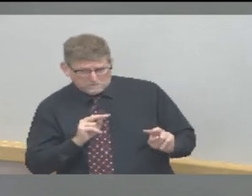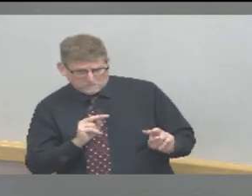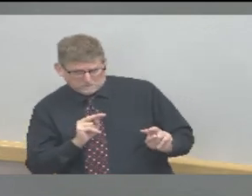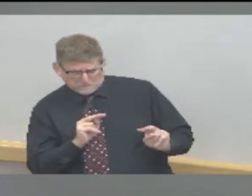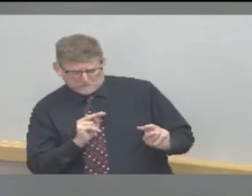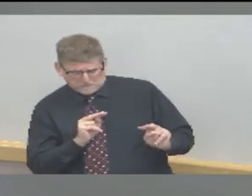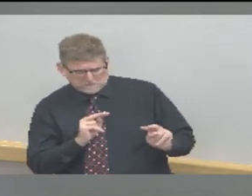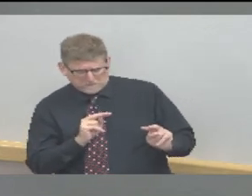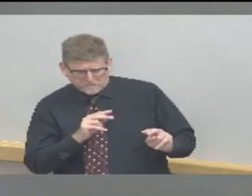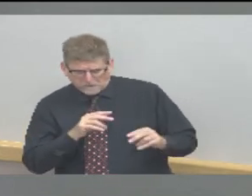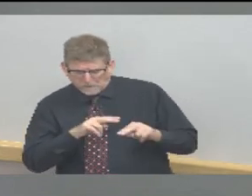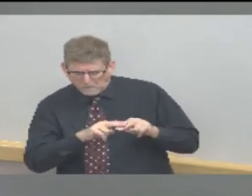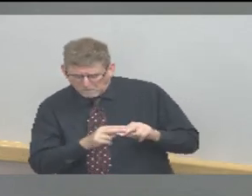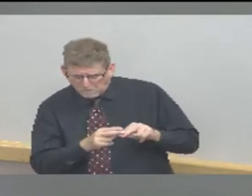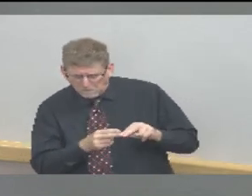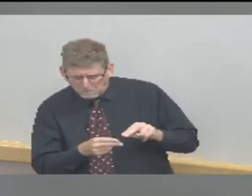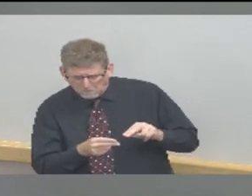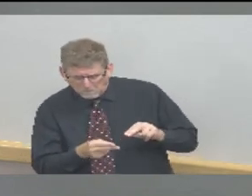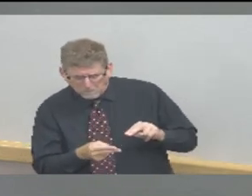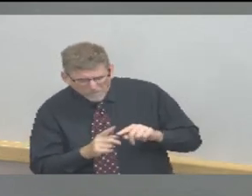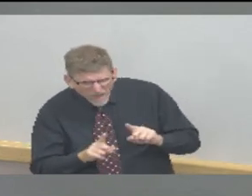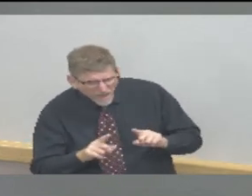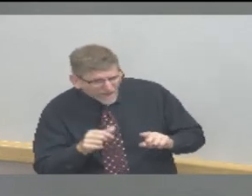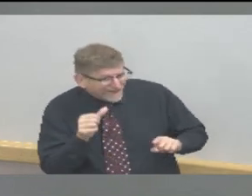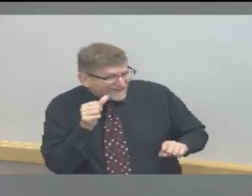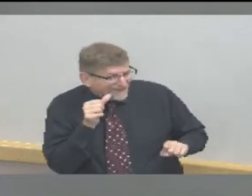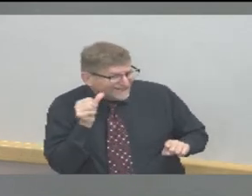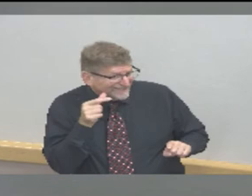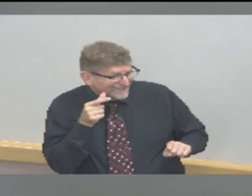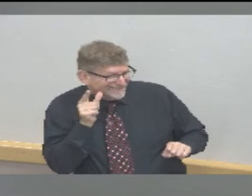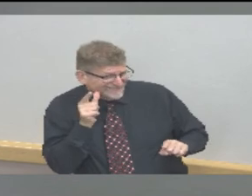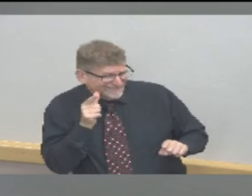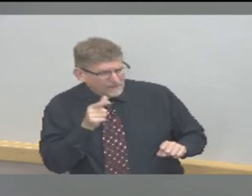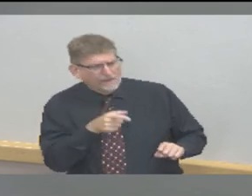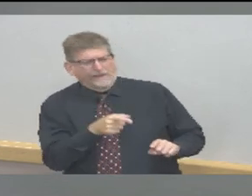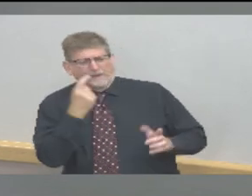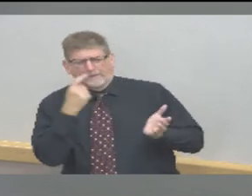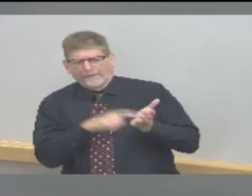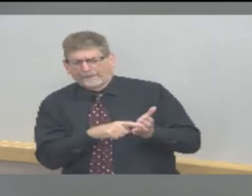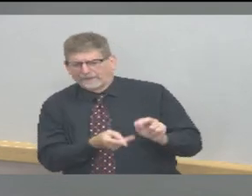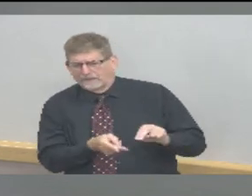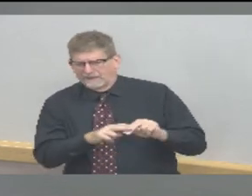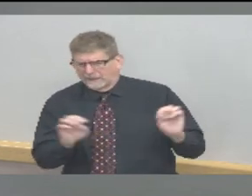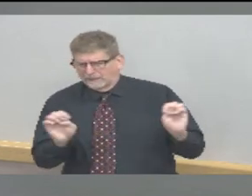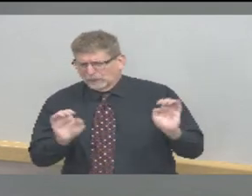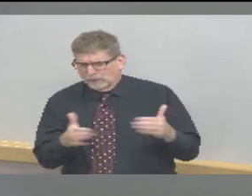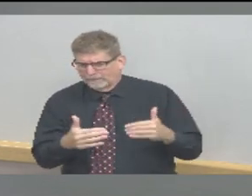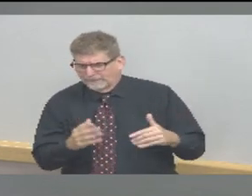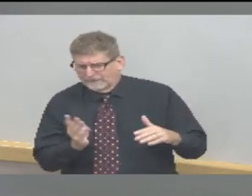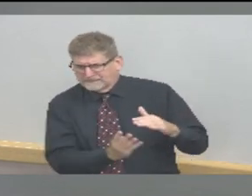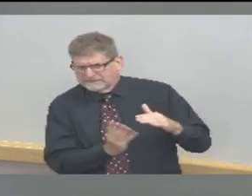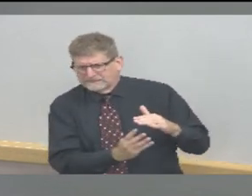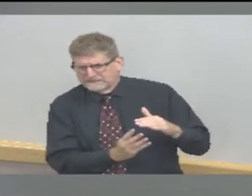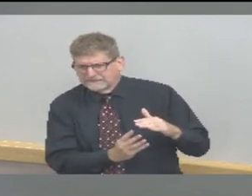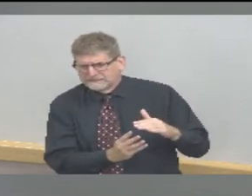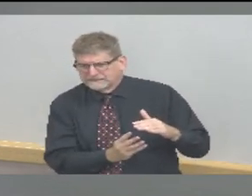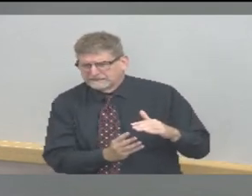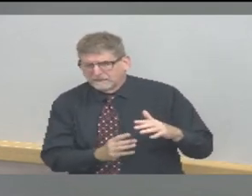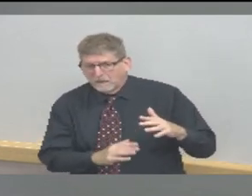some though not as high as they were in early April